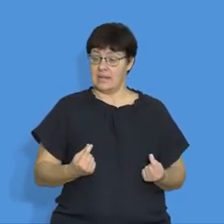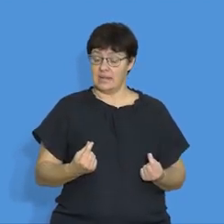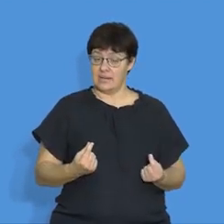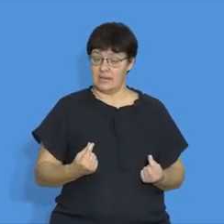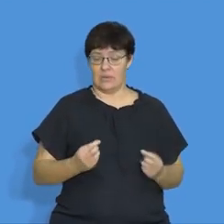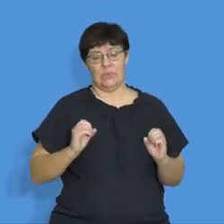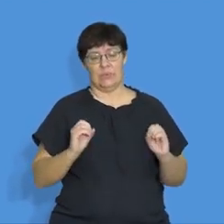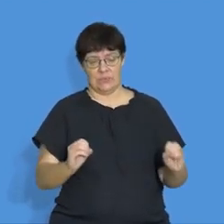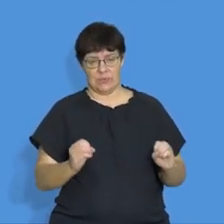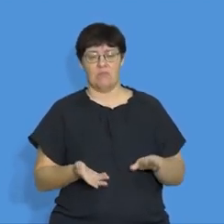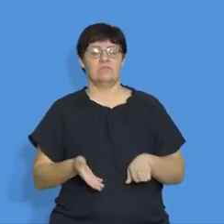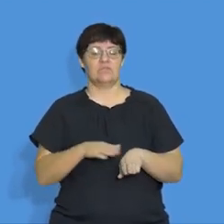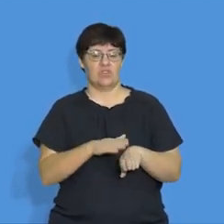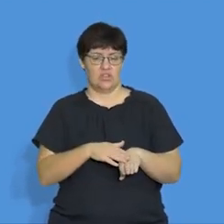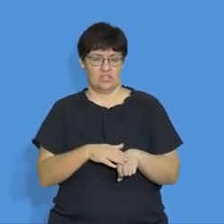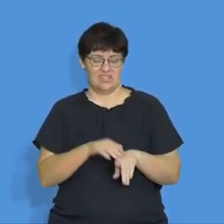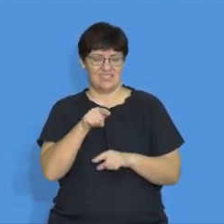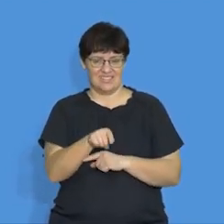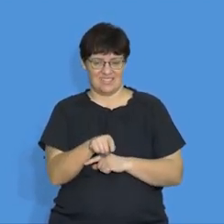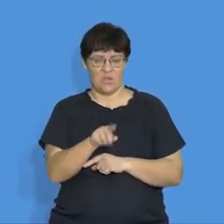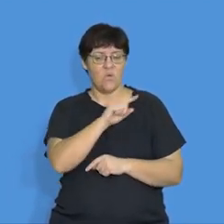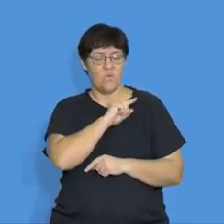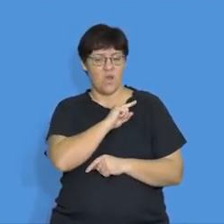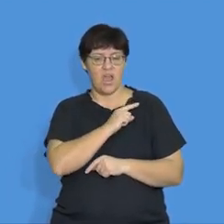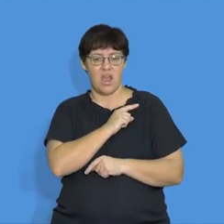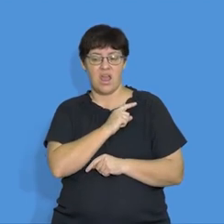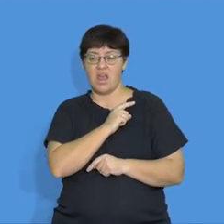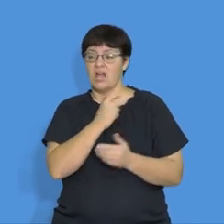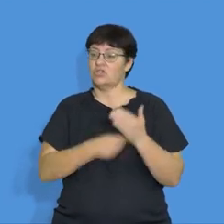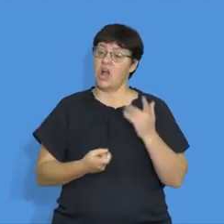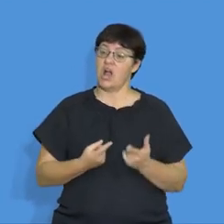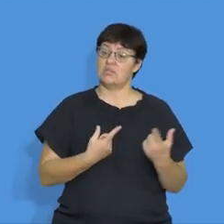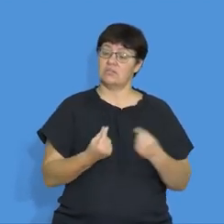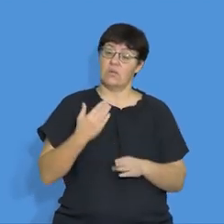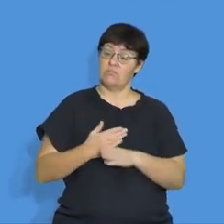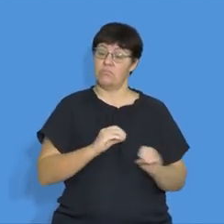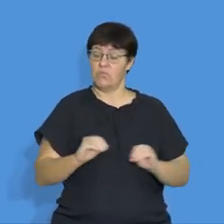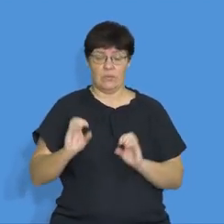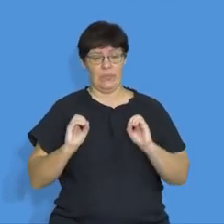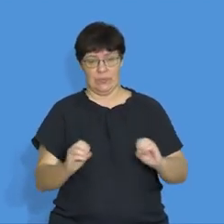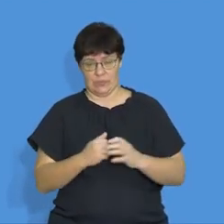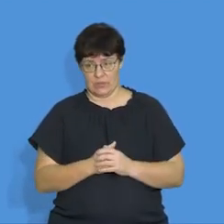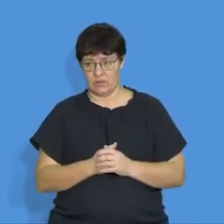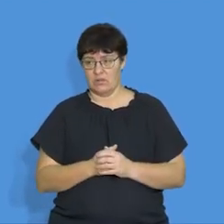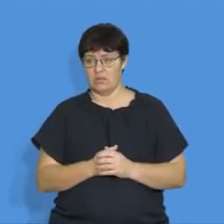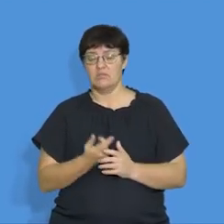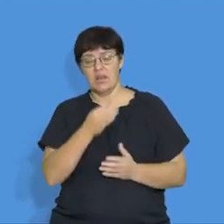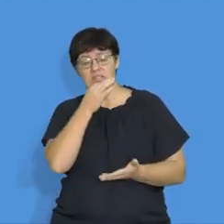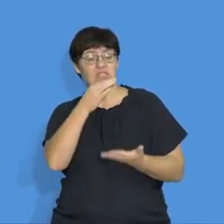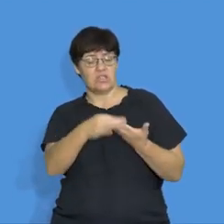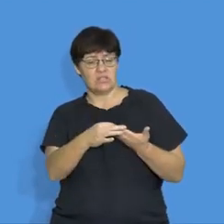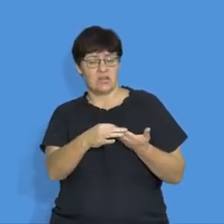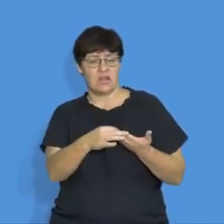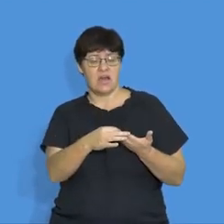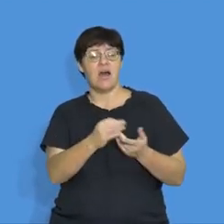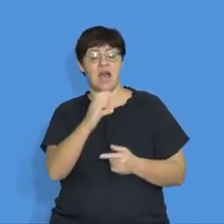by charges in the circuit since there is no charge that is moving. The no charge moving suggests that current in the circuit is